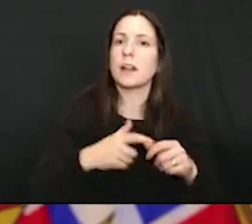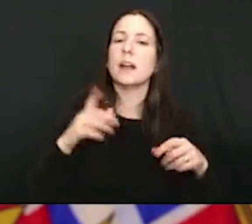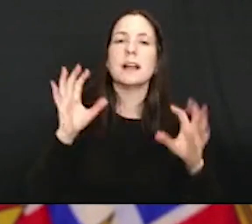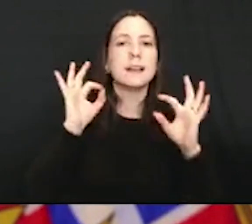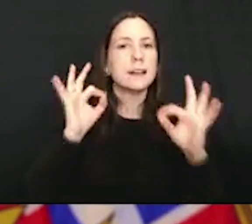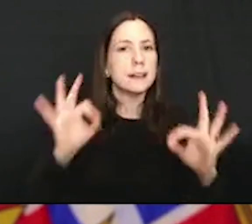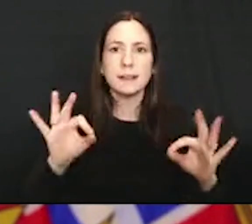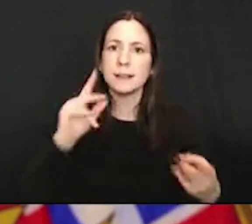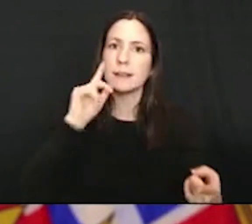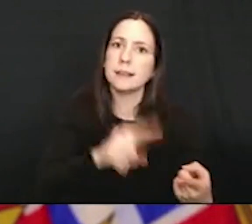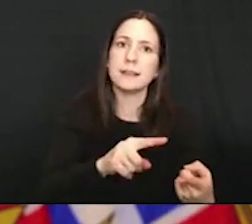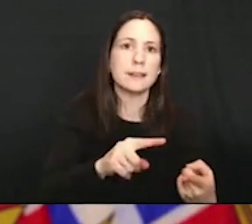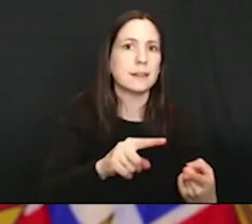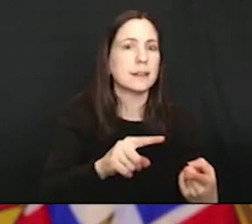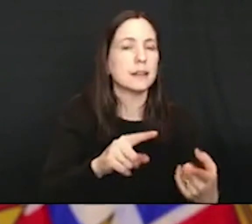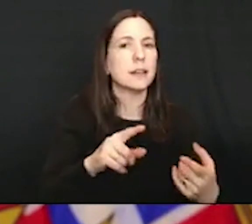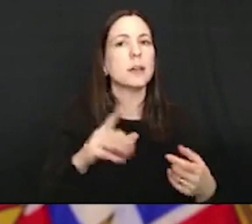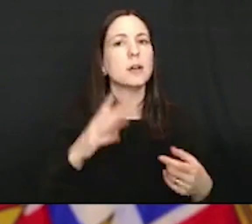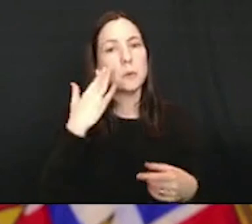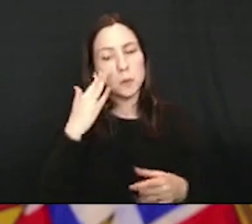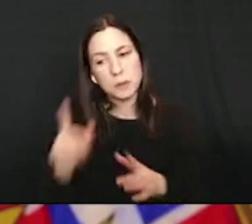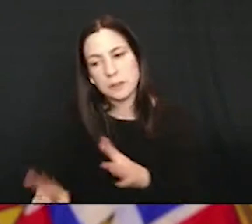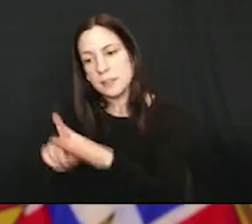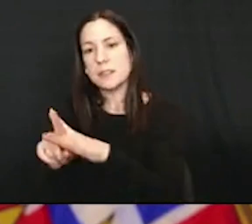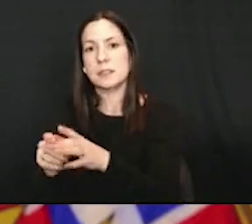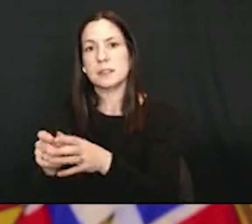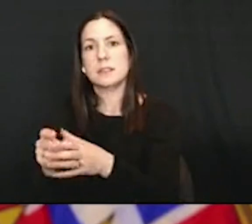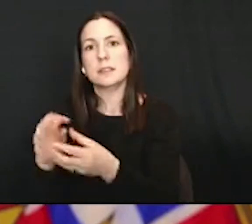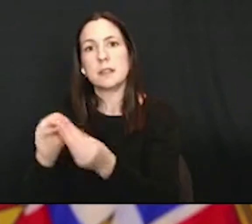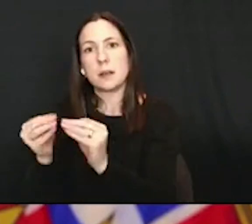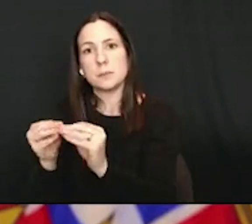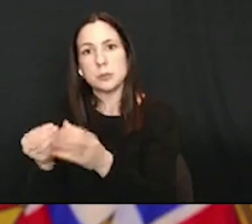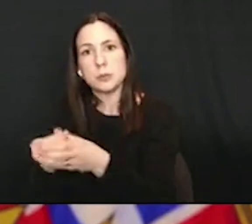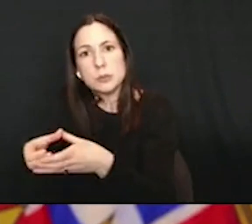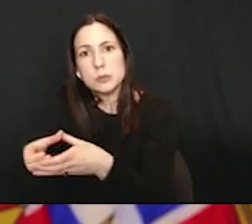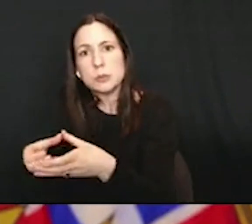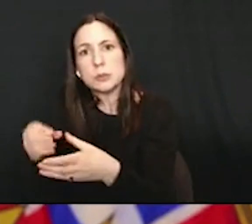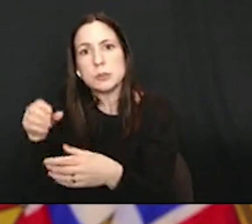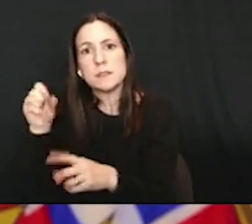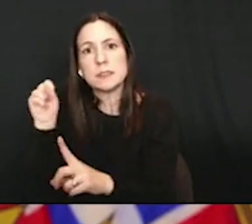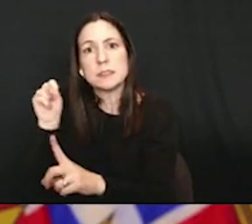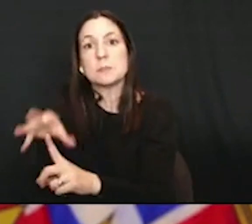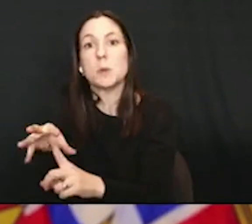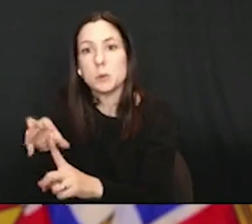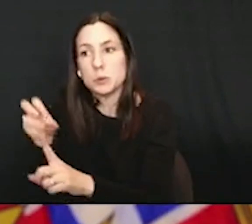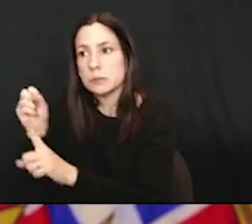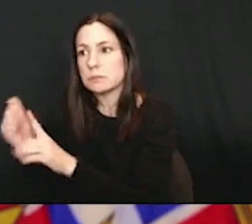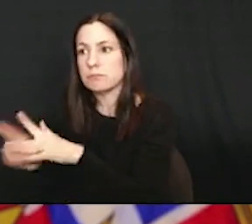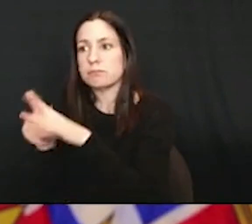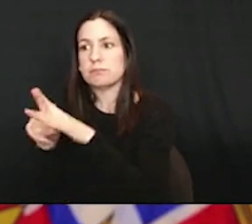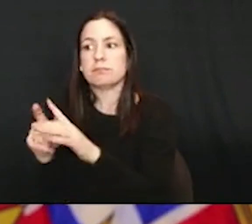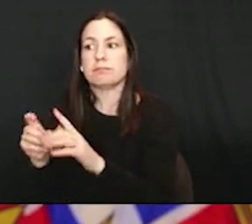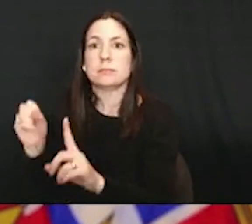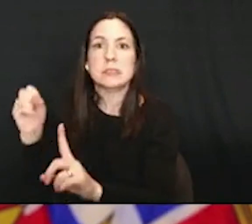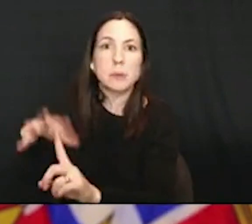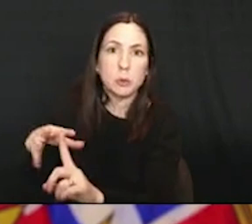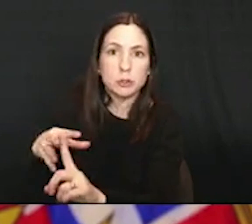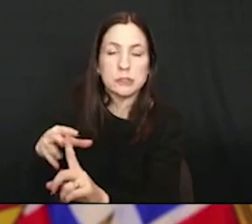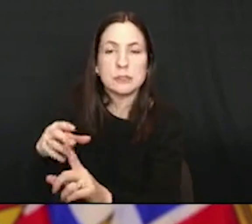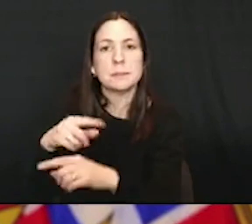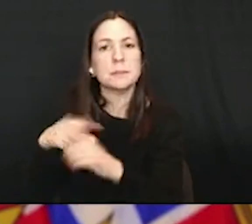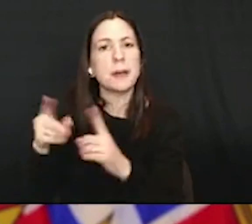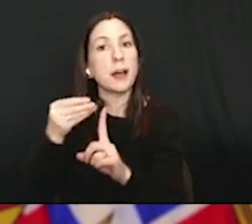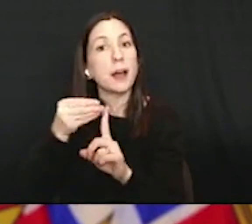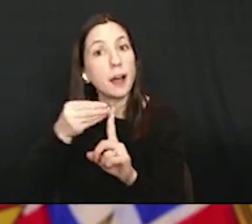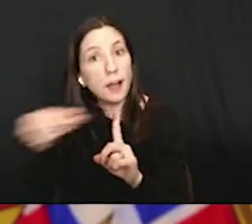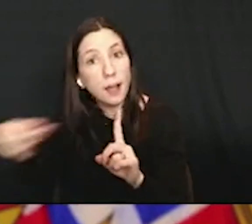work. We have had a cluster of exposure events, but again, very little